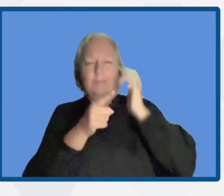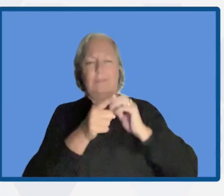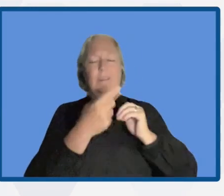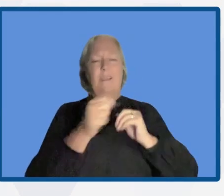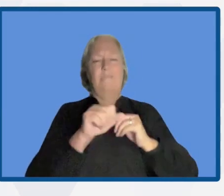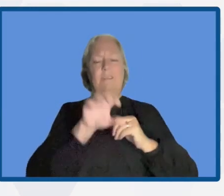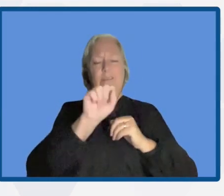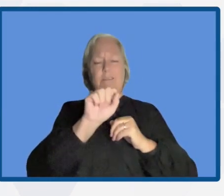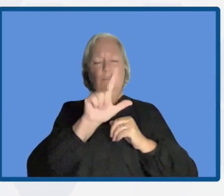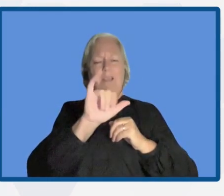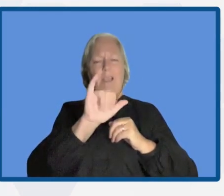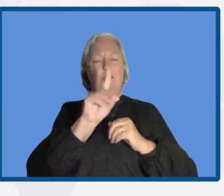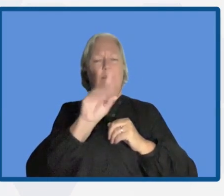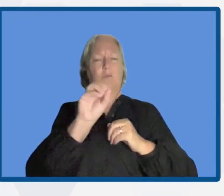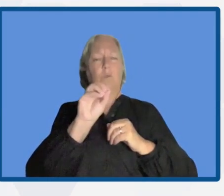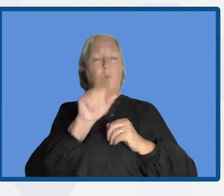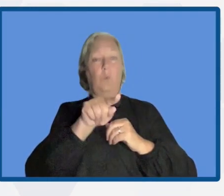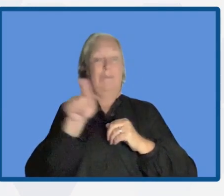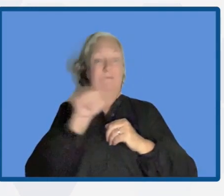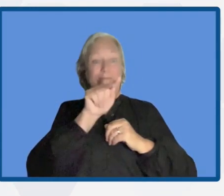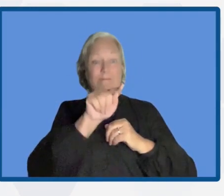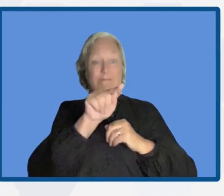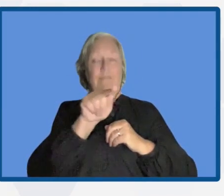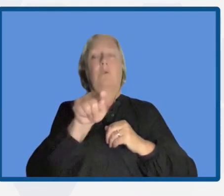where you can also write your questions.